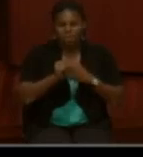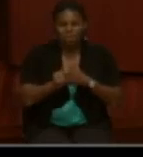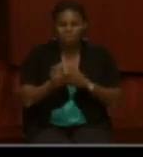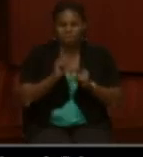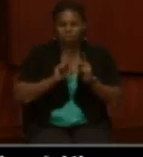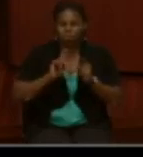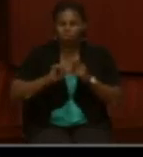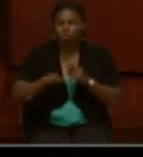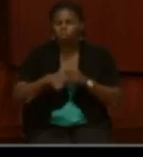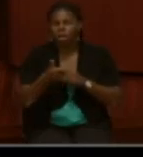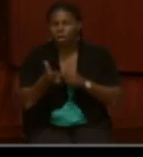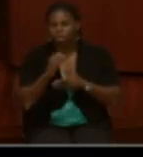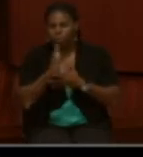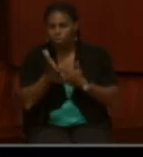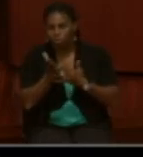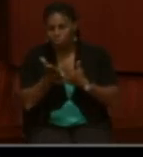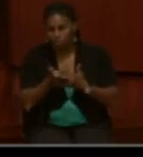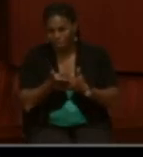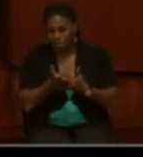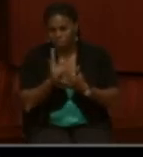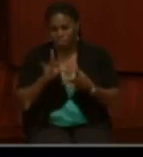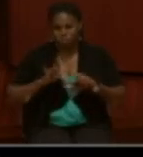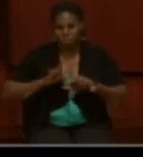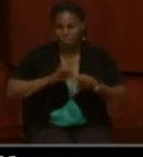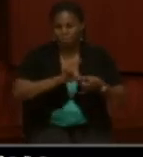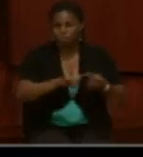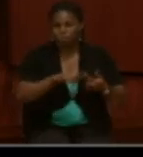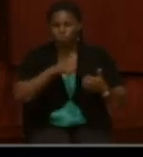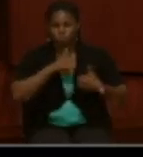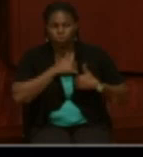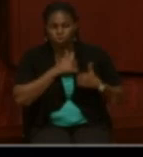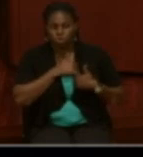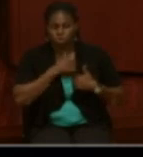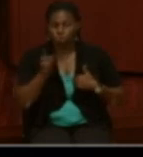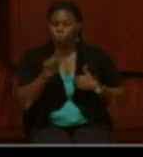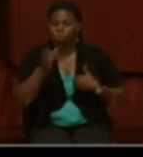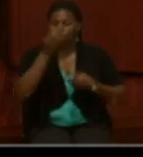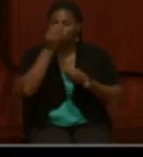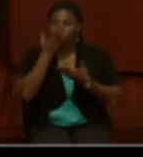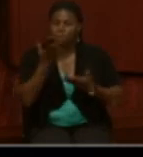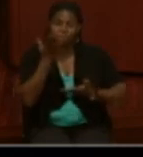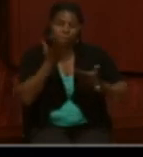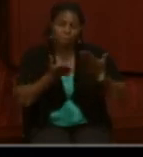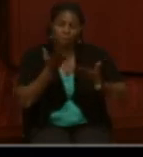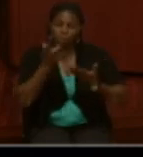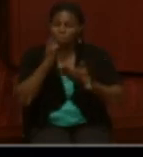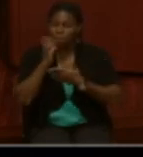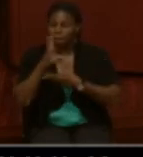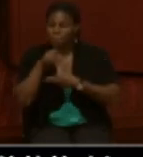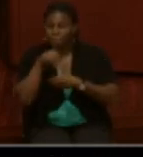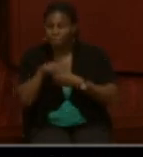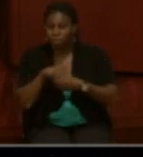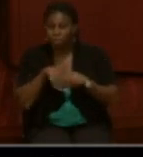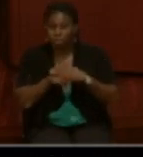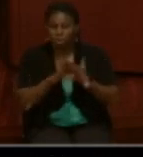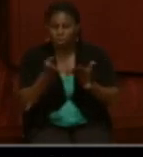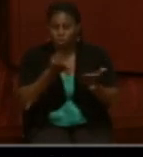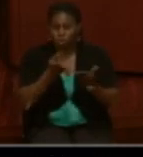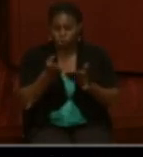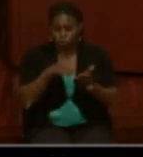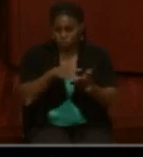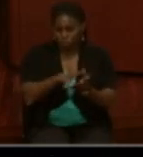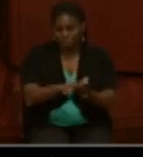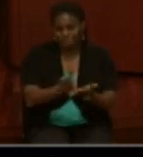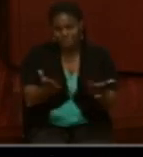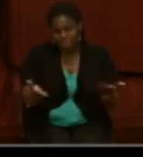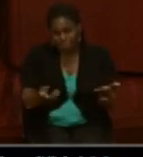files that would be related to the soldier, where the information may or may not be included in the service record. In some